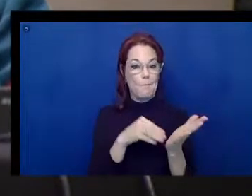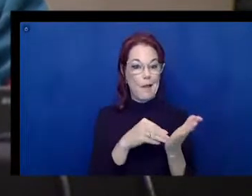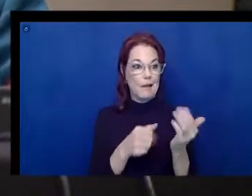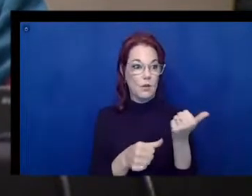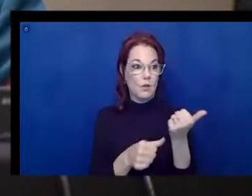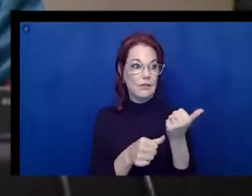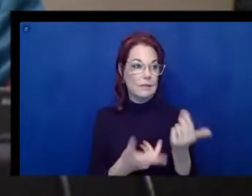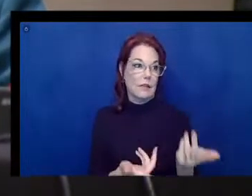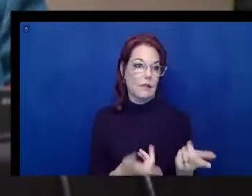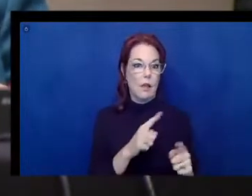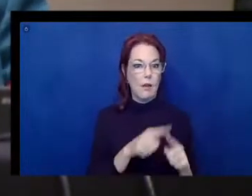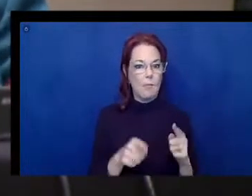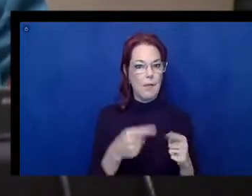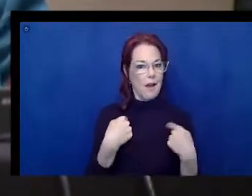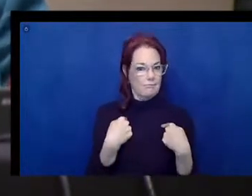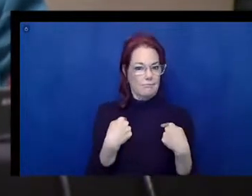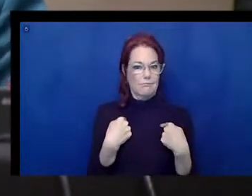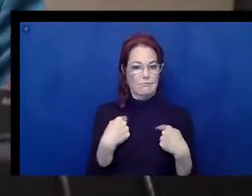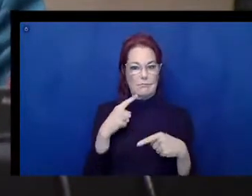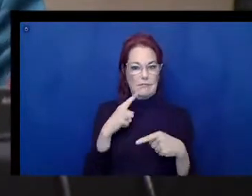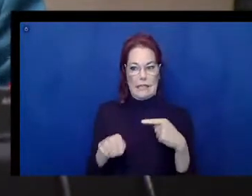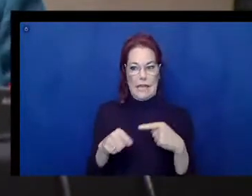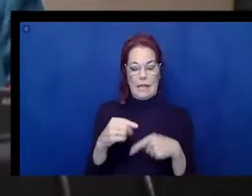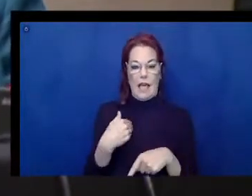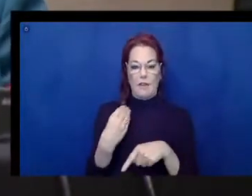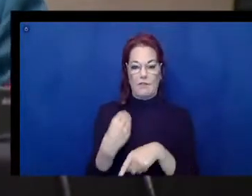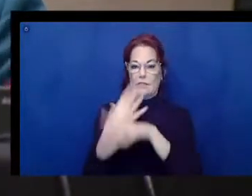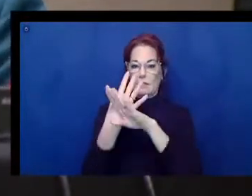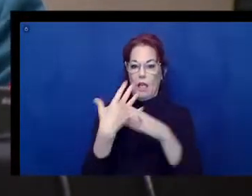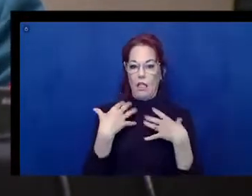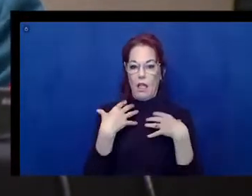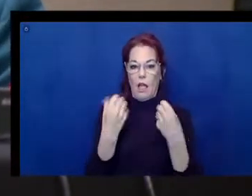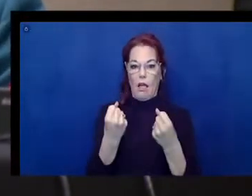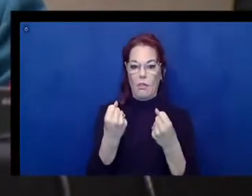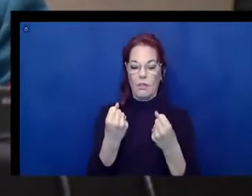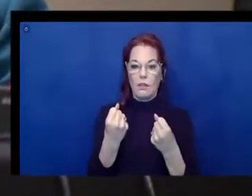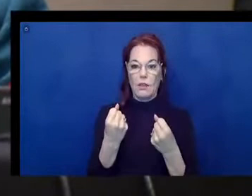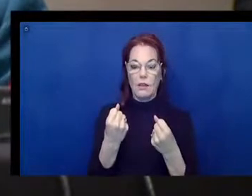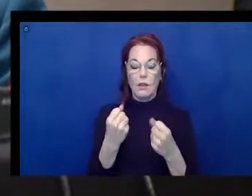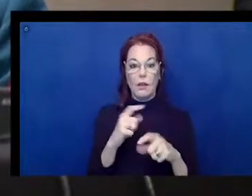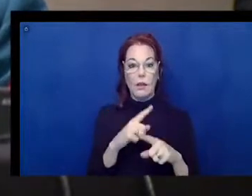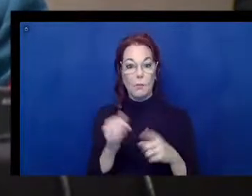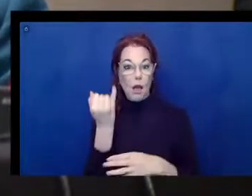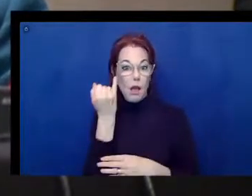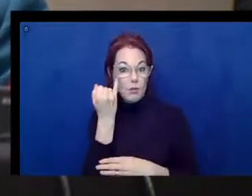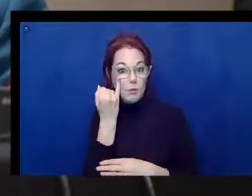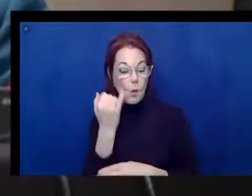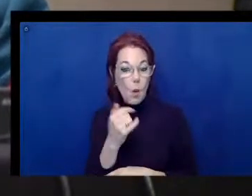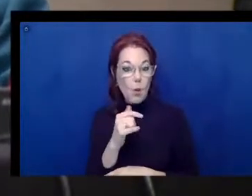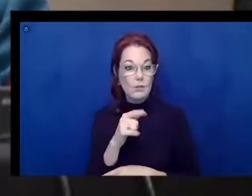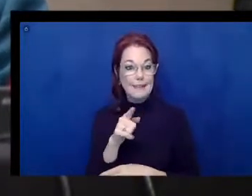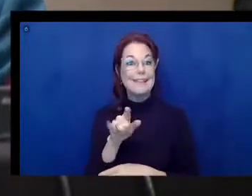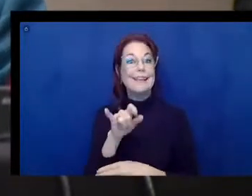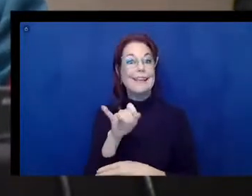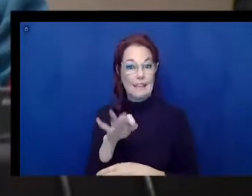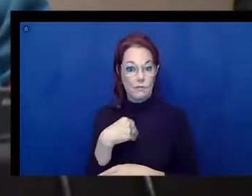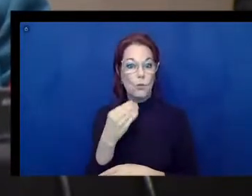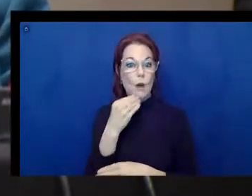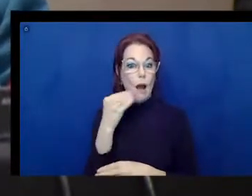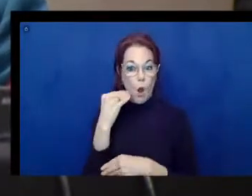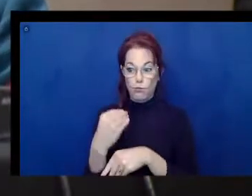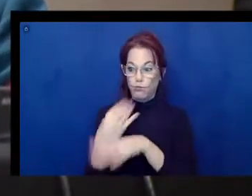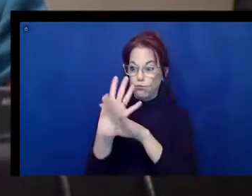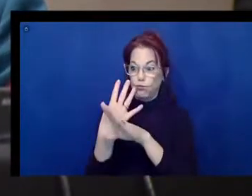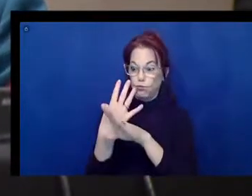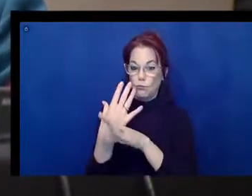home. Or imagine a telehealth appointment in which your child has to interpret your intimate details for your doctor. We all laughed